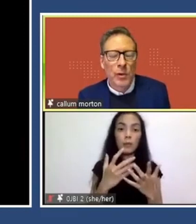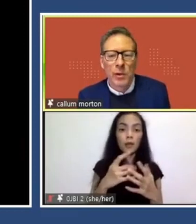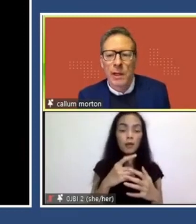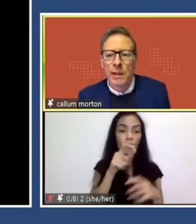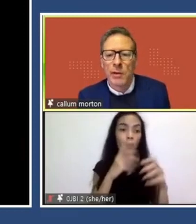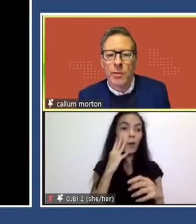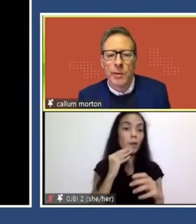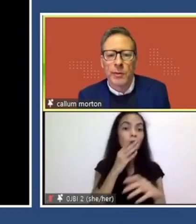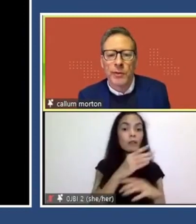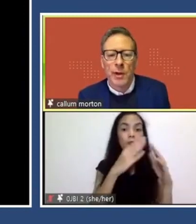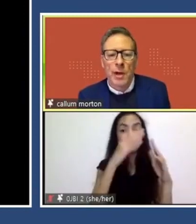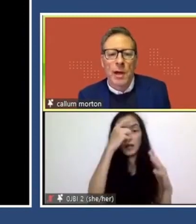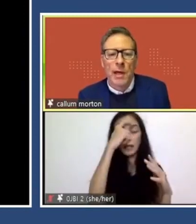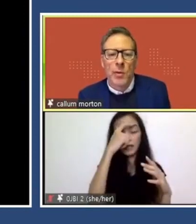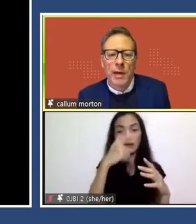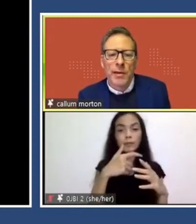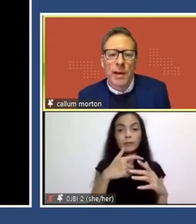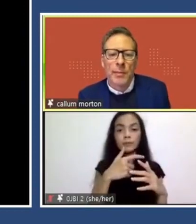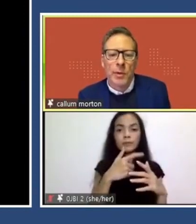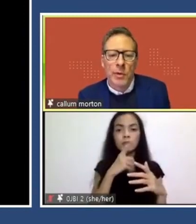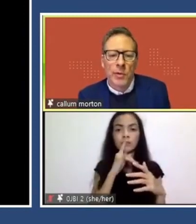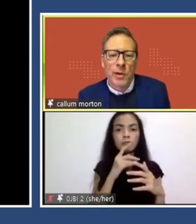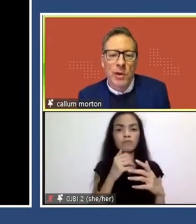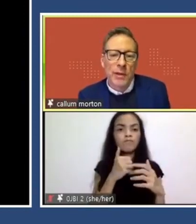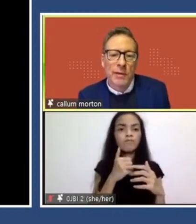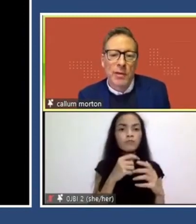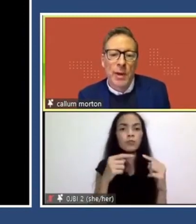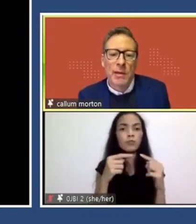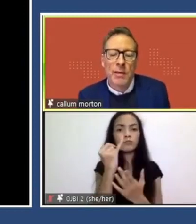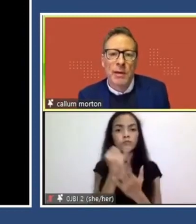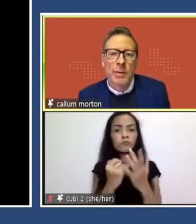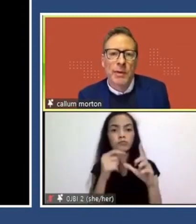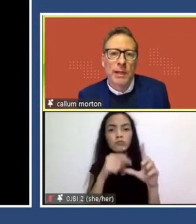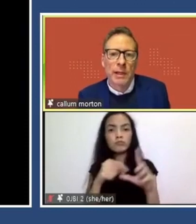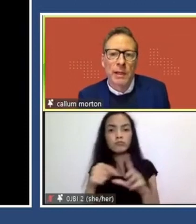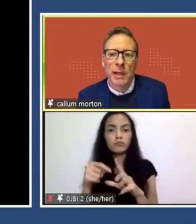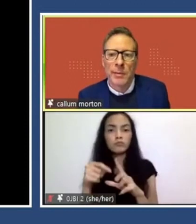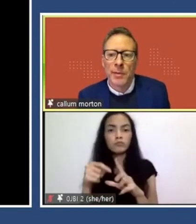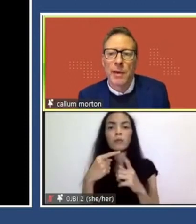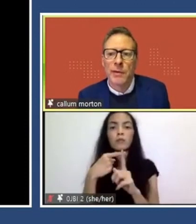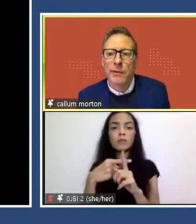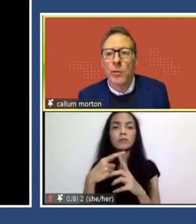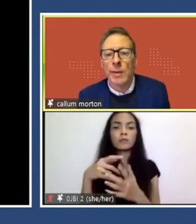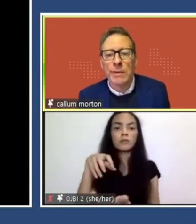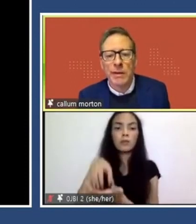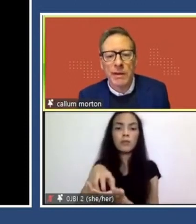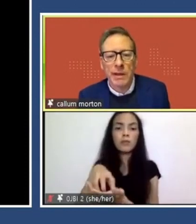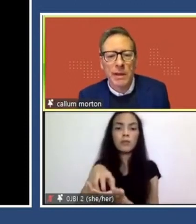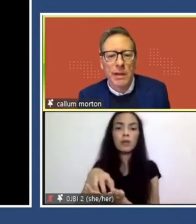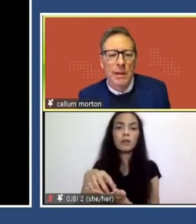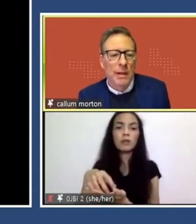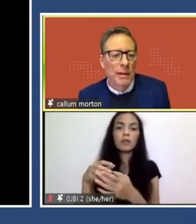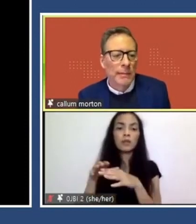would roll out in hospitals. XYX lab, which looks at gender in space, particularly safety for